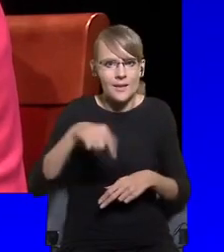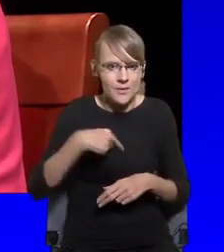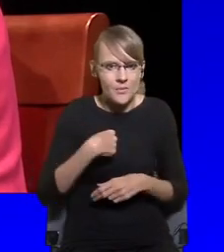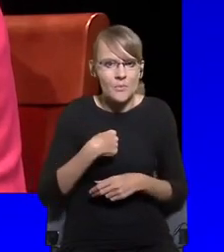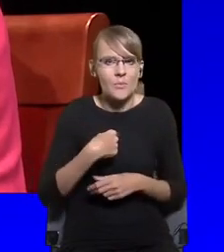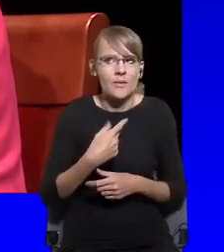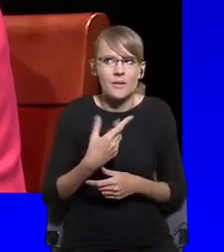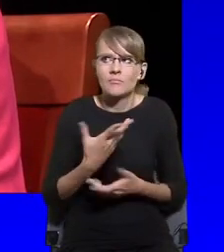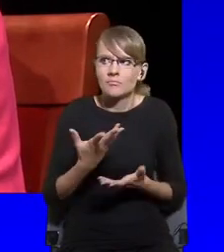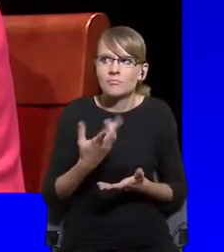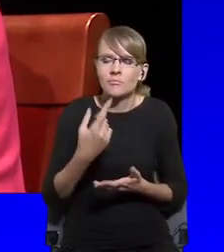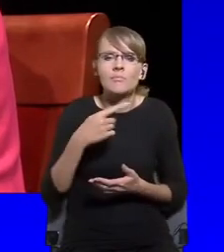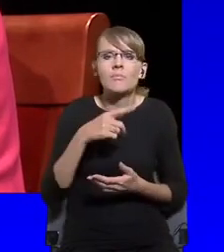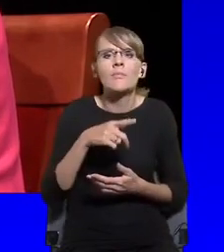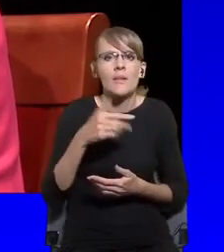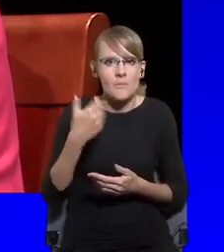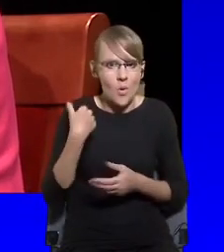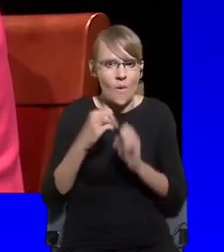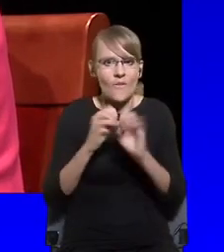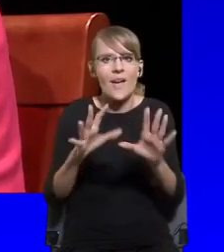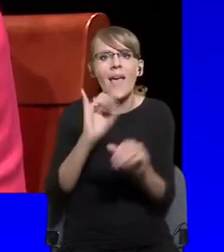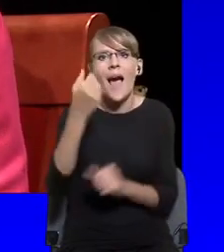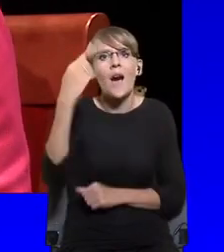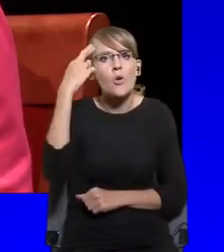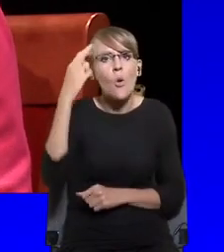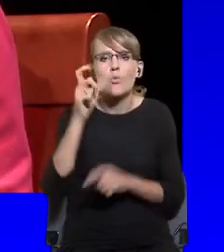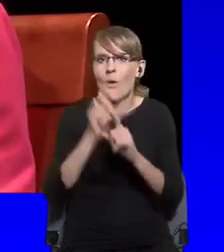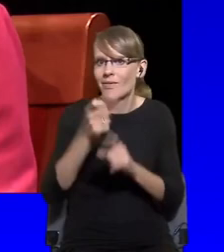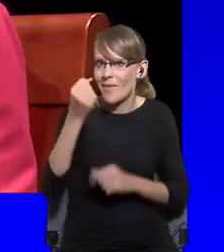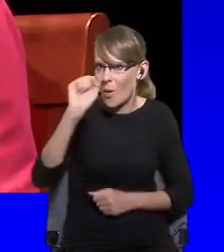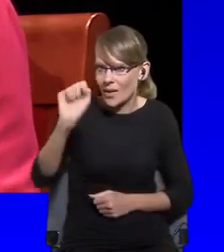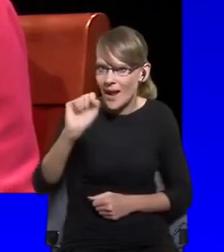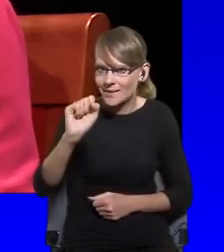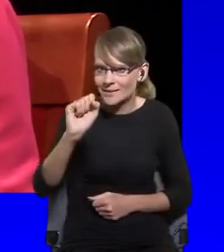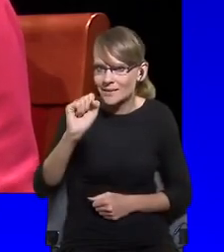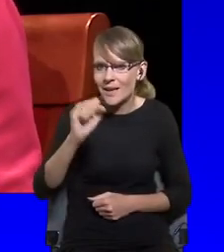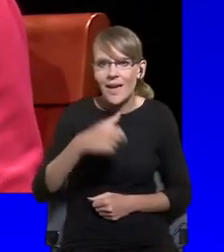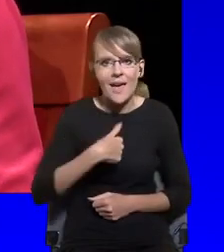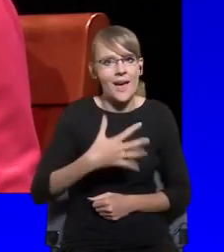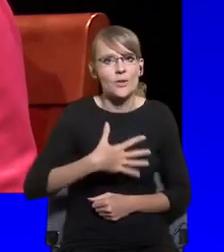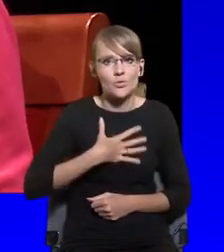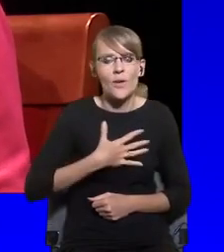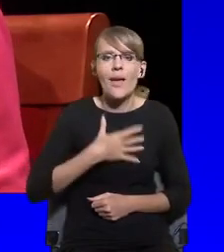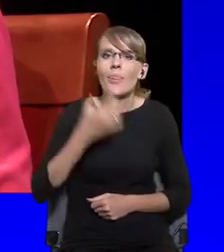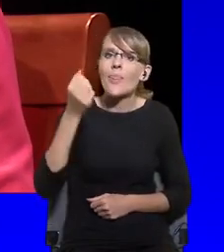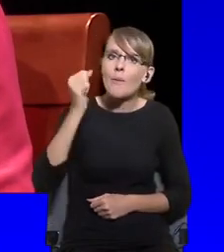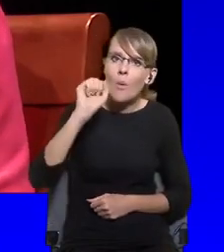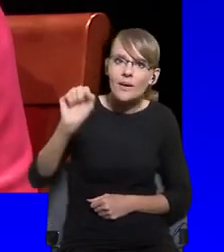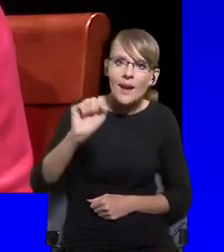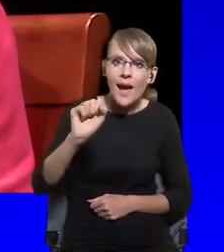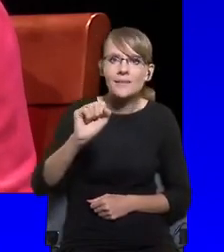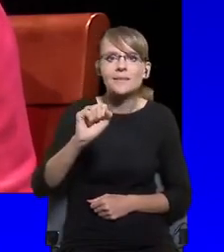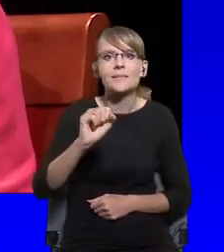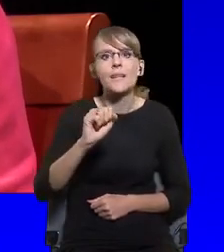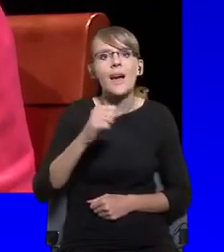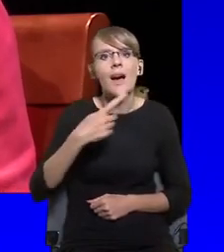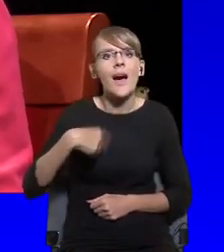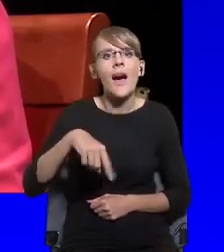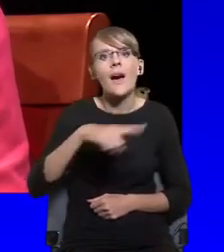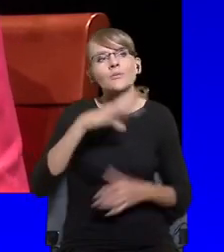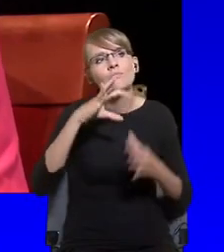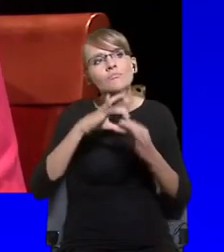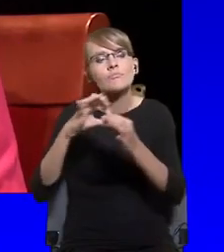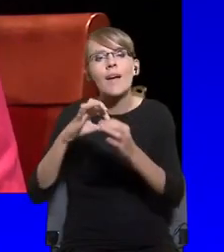it seems that we confuse democracy with the quality of living, which is, of course, much better today than